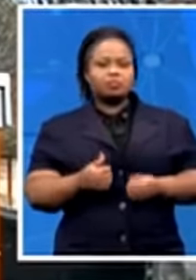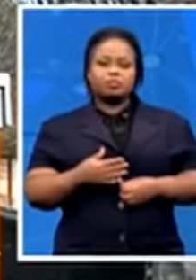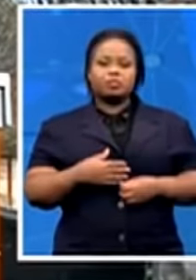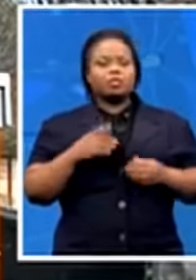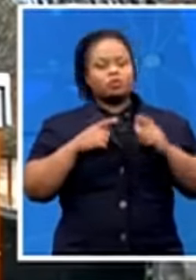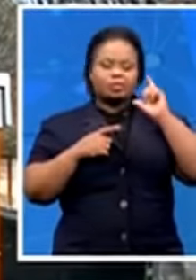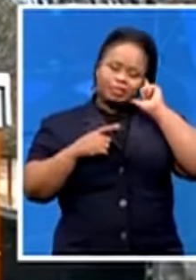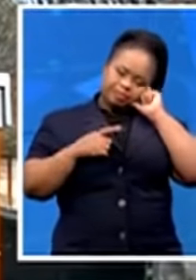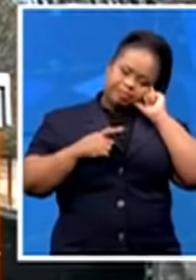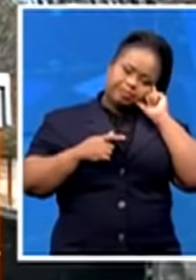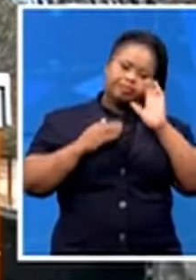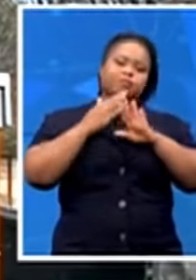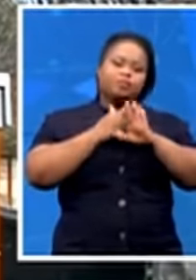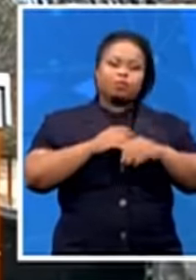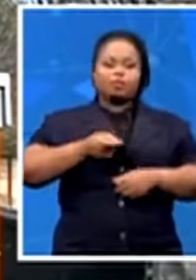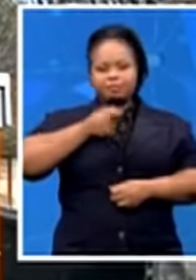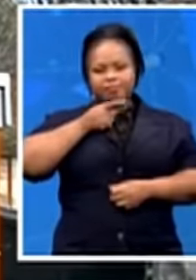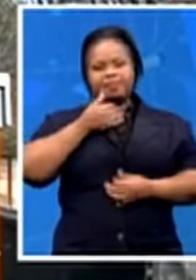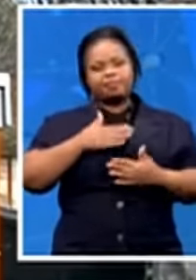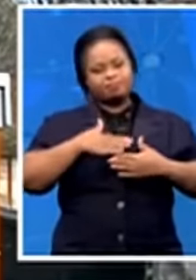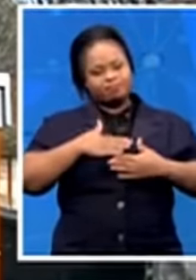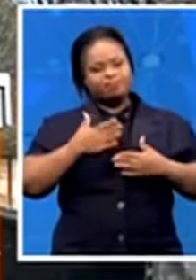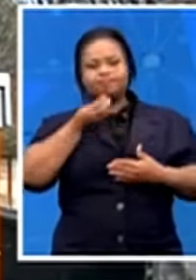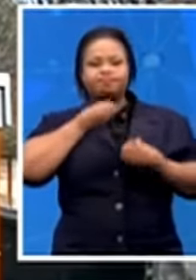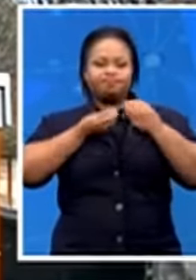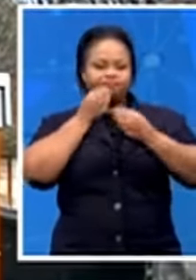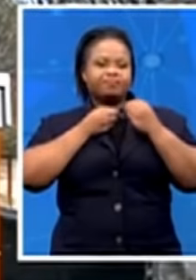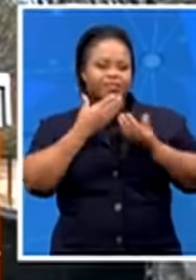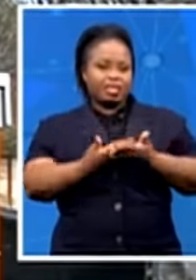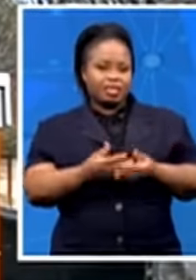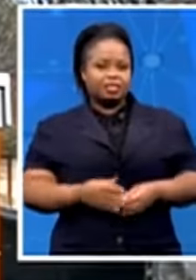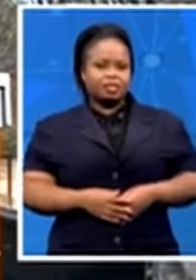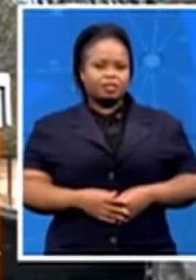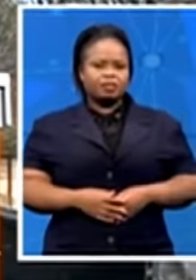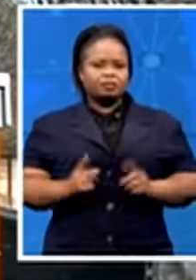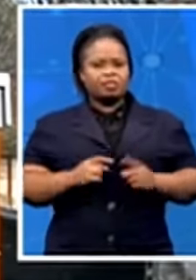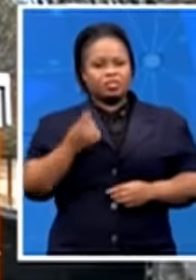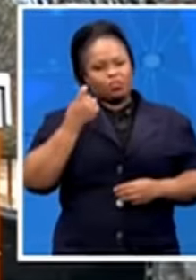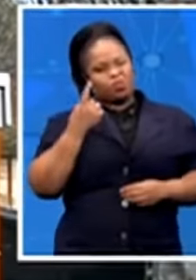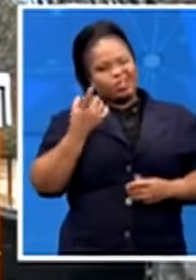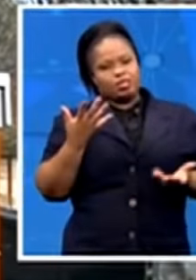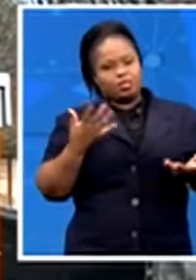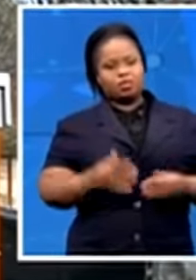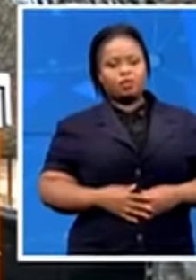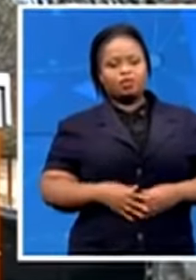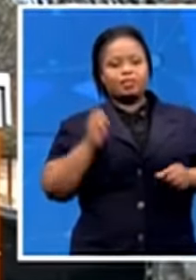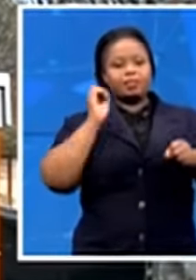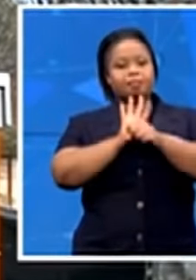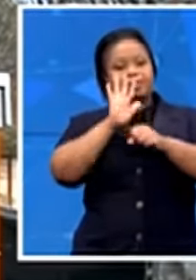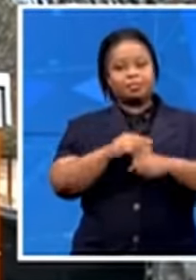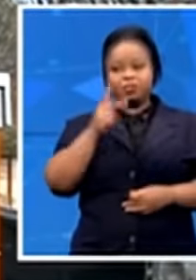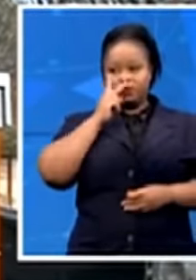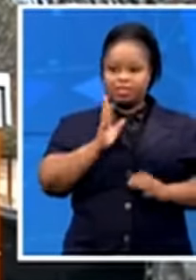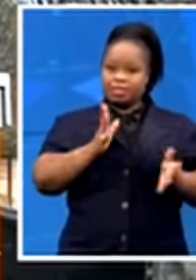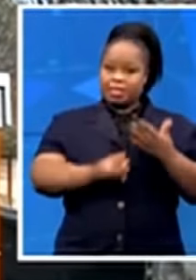course, with food. But that's just one of the impacts that we've actually seen throughout the